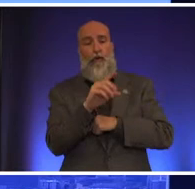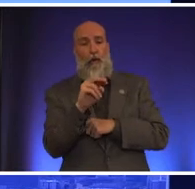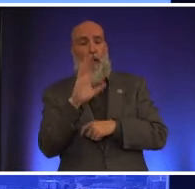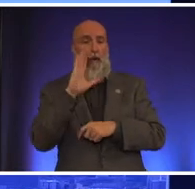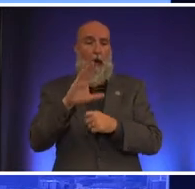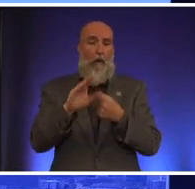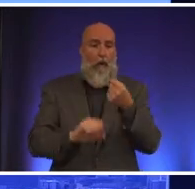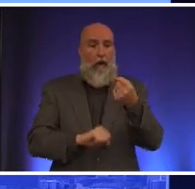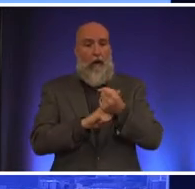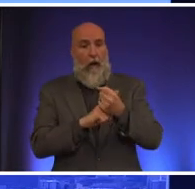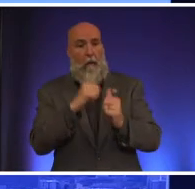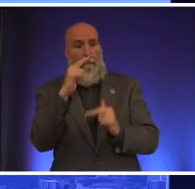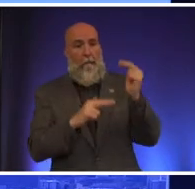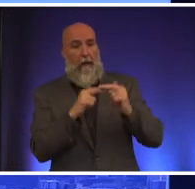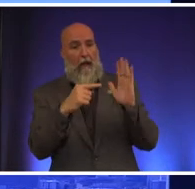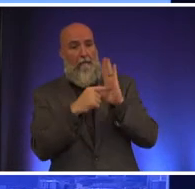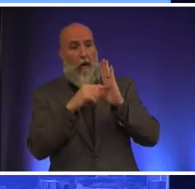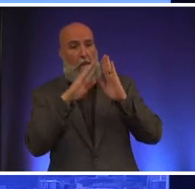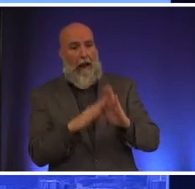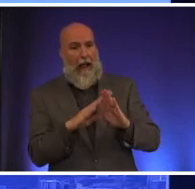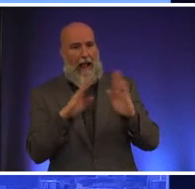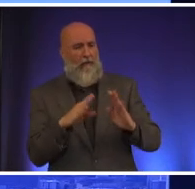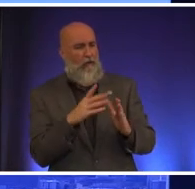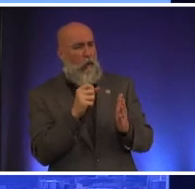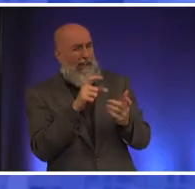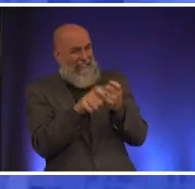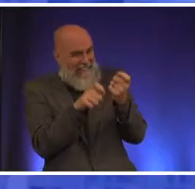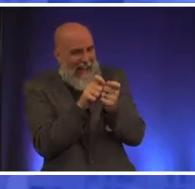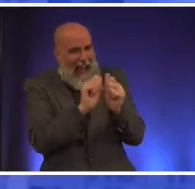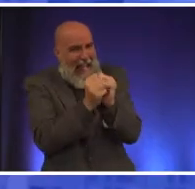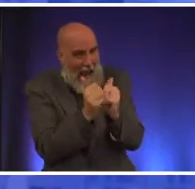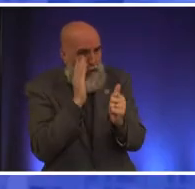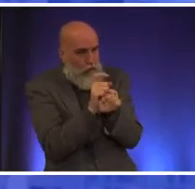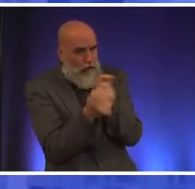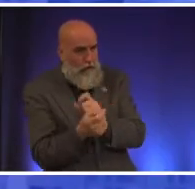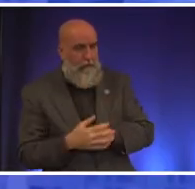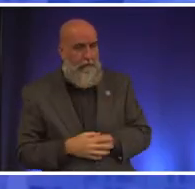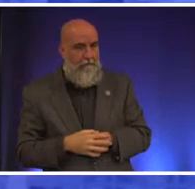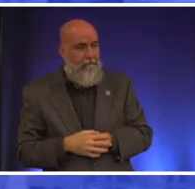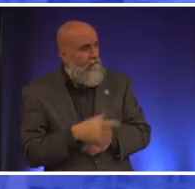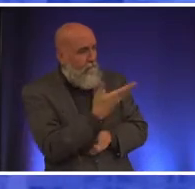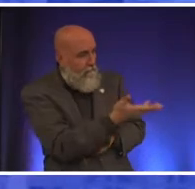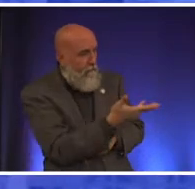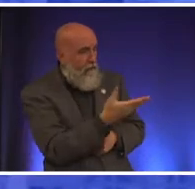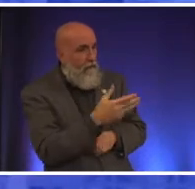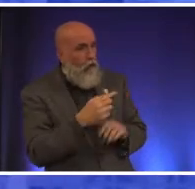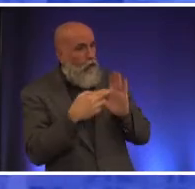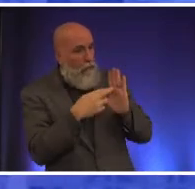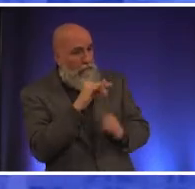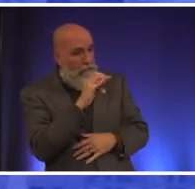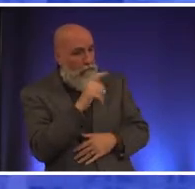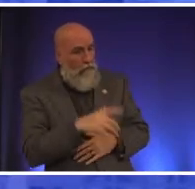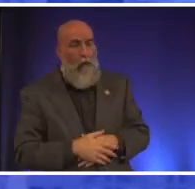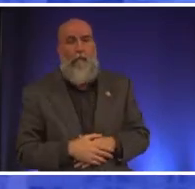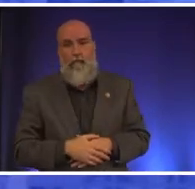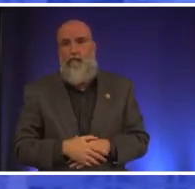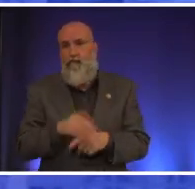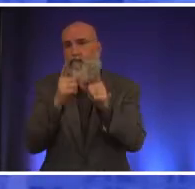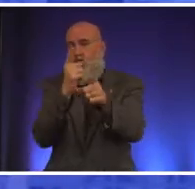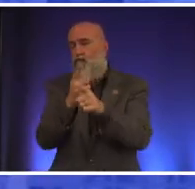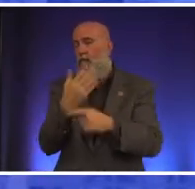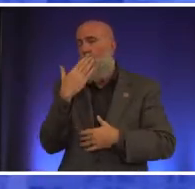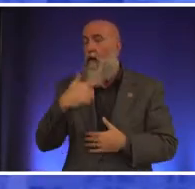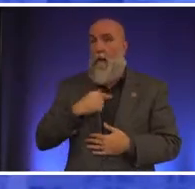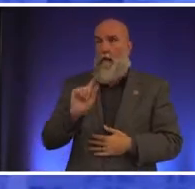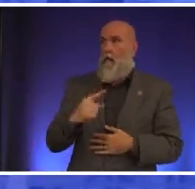affordable housing representative israel it's a great question i'm i'm the only candidate in this race with the lived experience that i know what it's like to